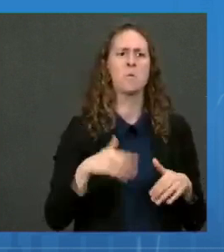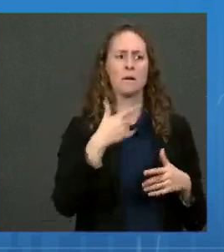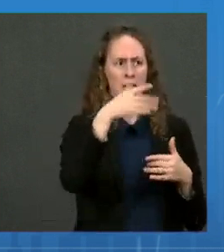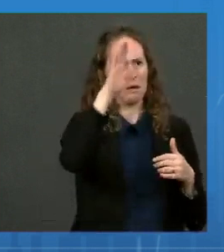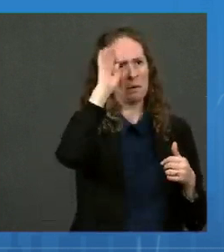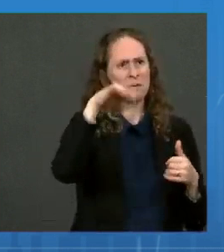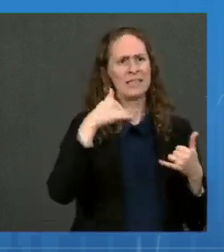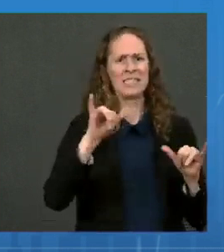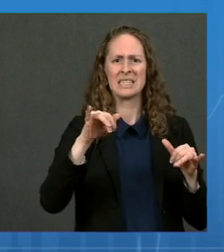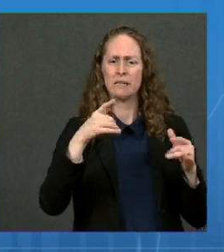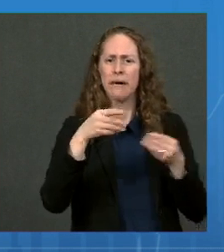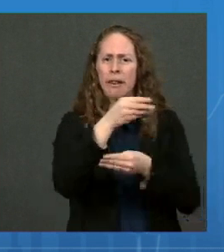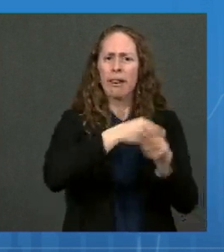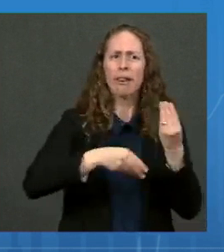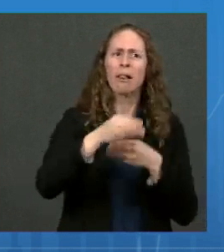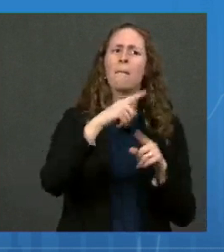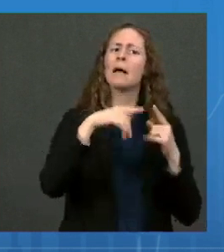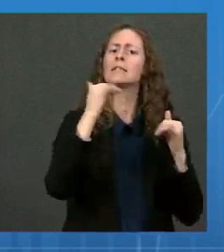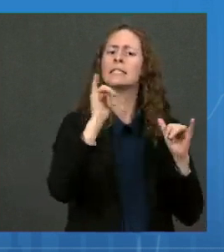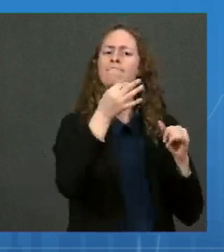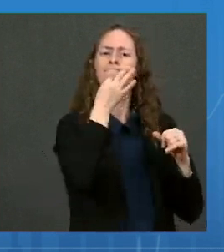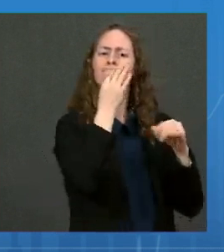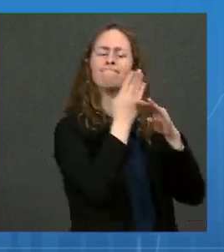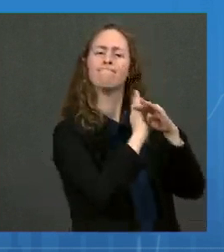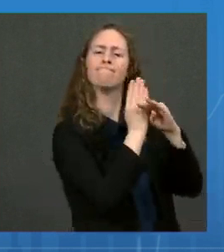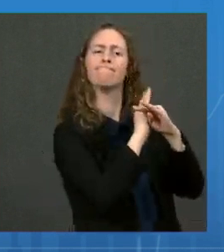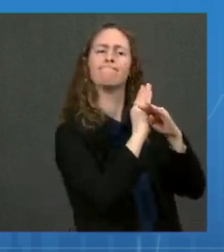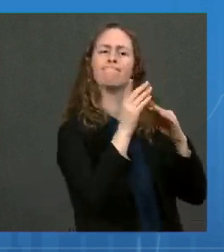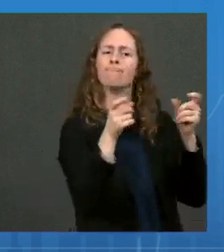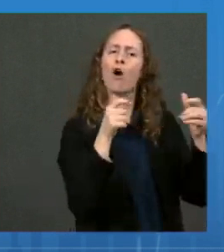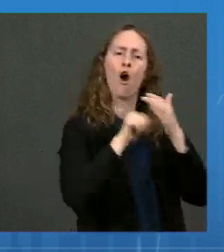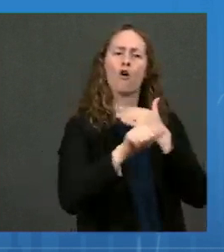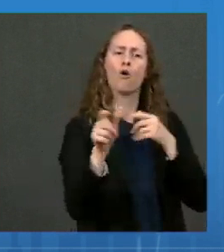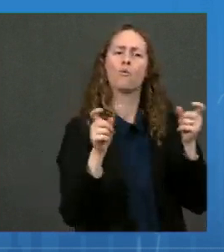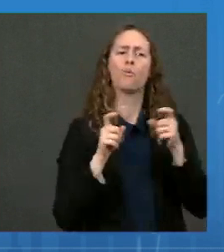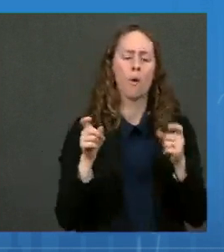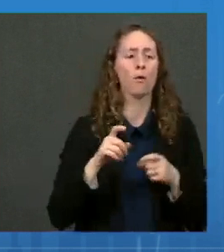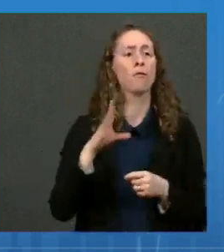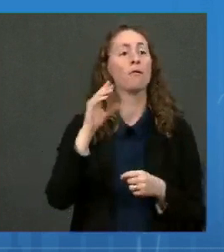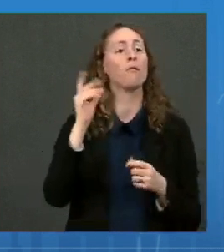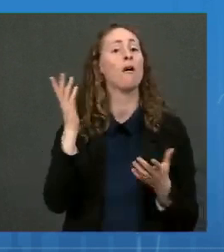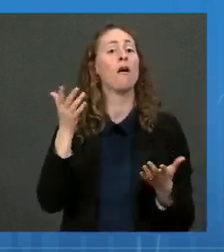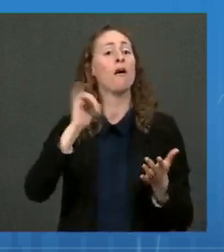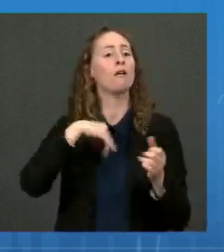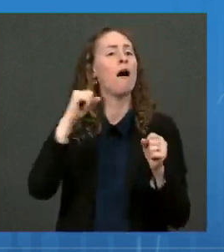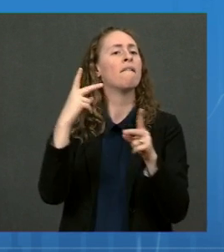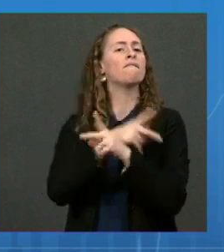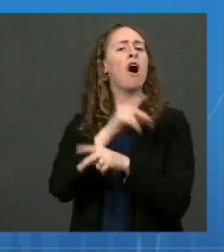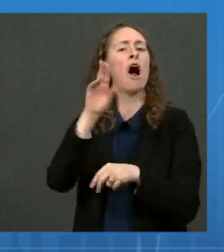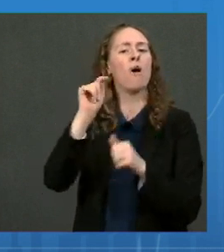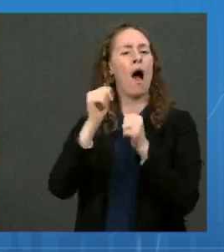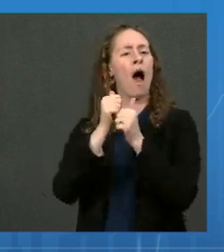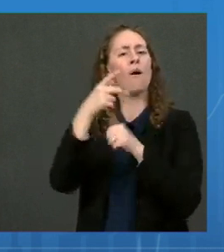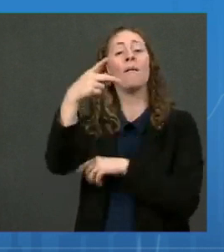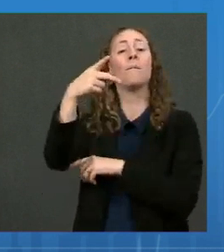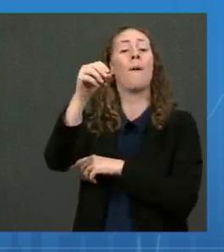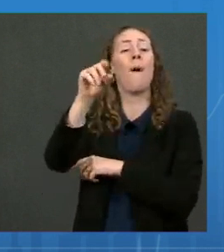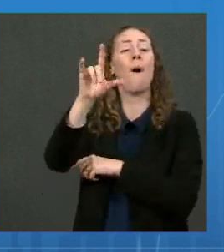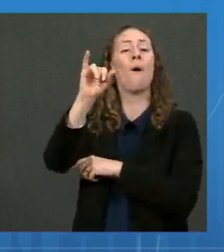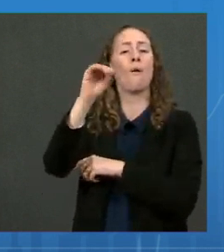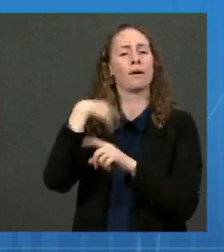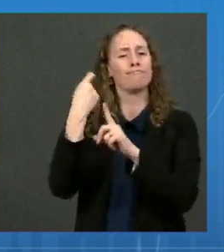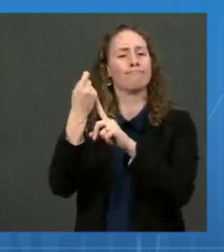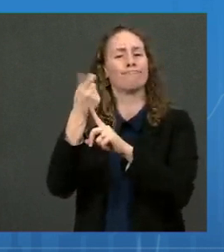And then there's elimination. We've eliminated, for example, polio from the United States. And except for an occasional